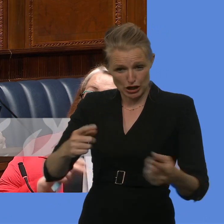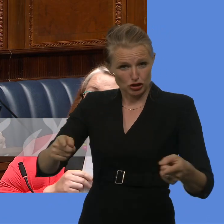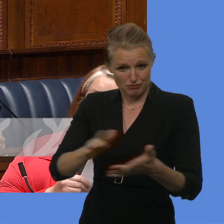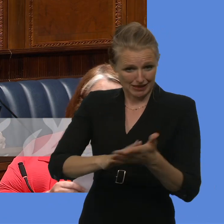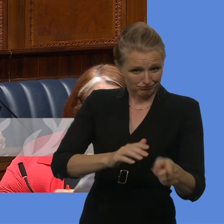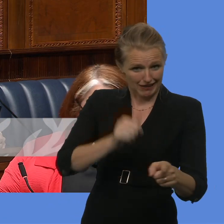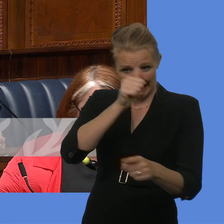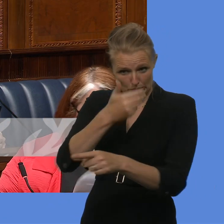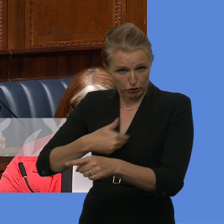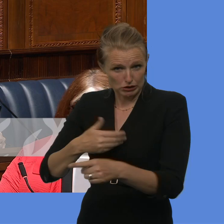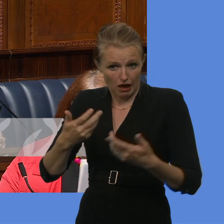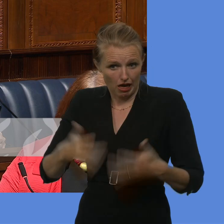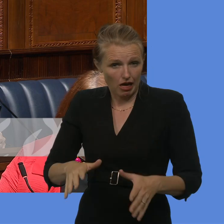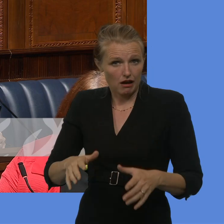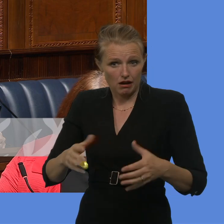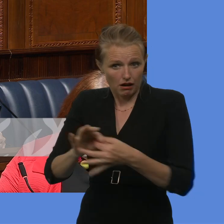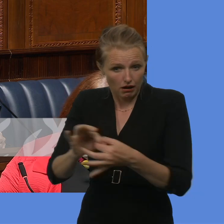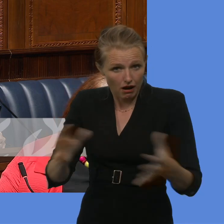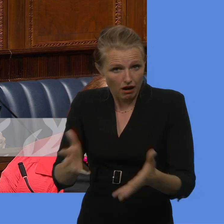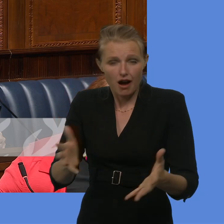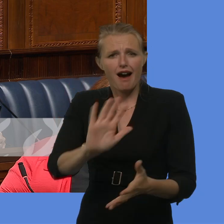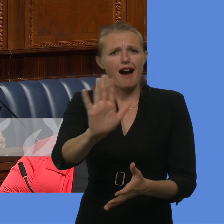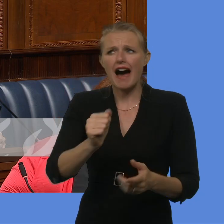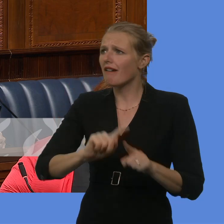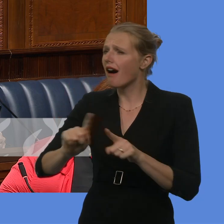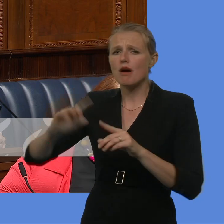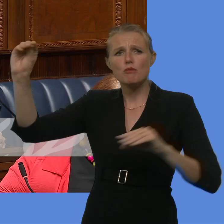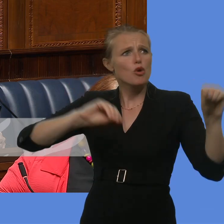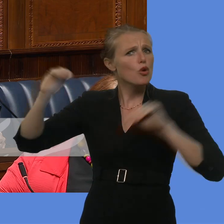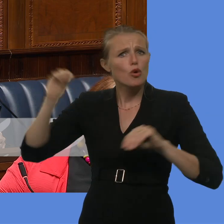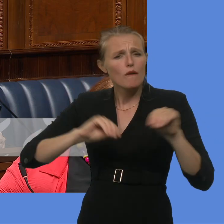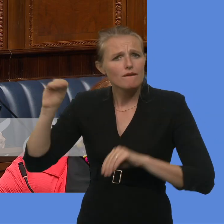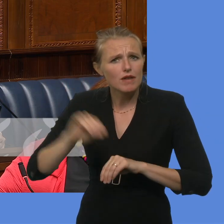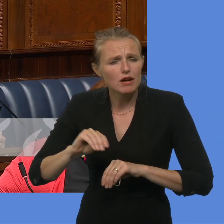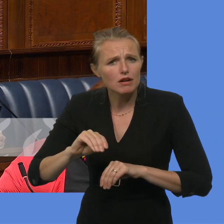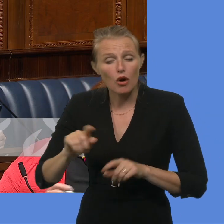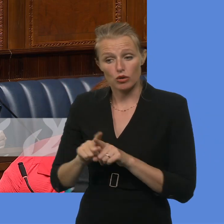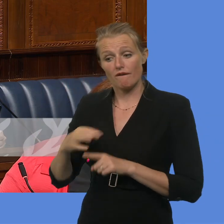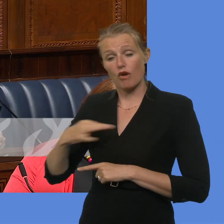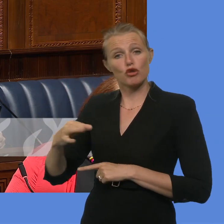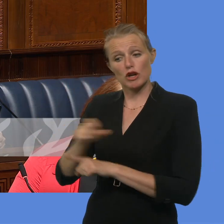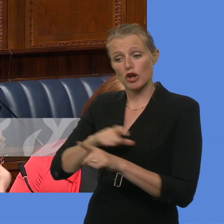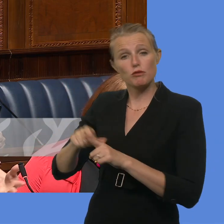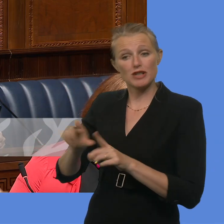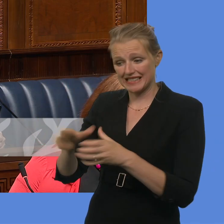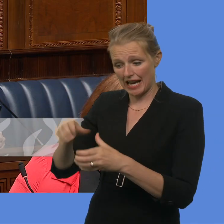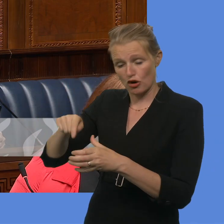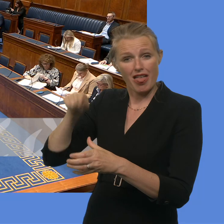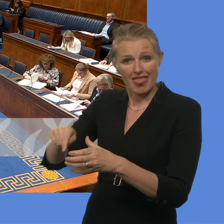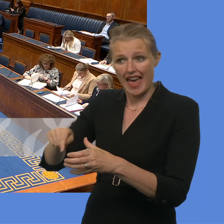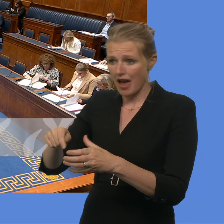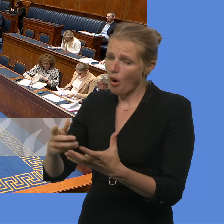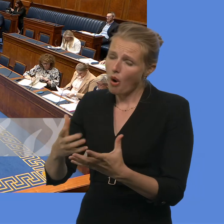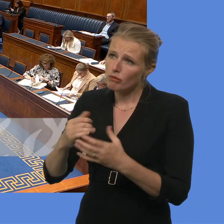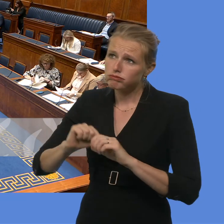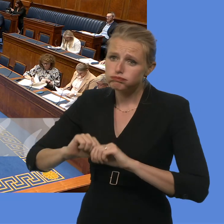communities, whilst also acknowledging that actually there's lots of brilliant work being done by the voluntary community sector who can't avail of this because it's so over-subscribed?